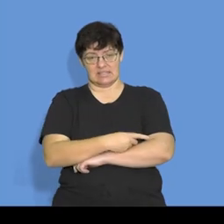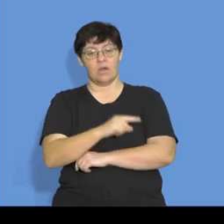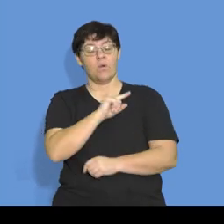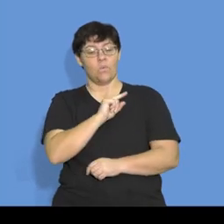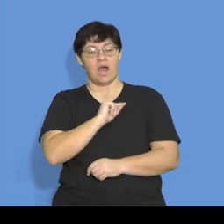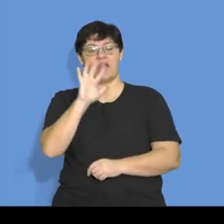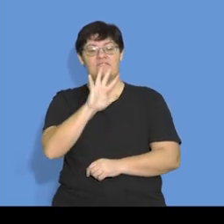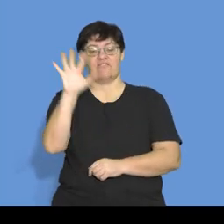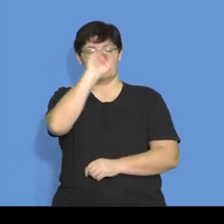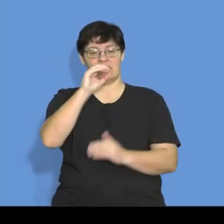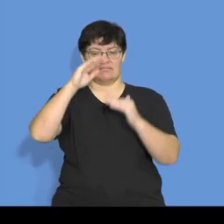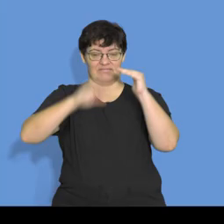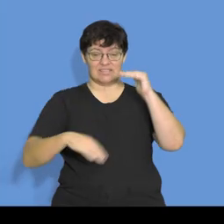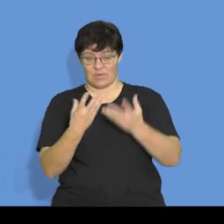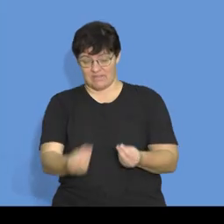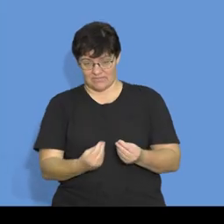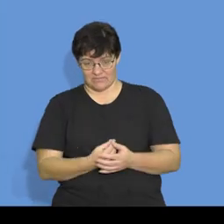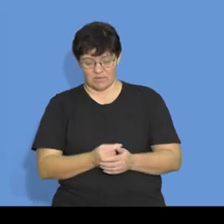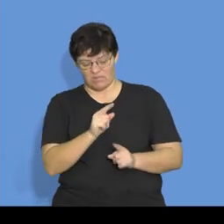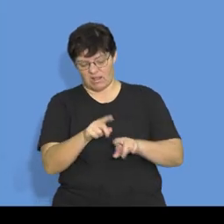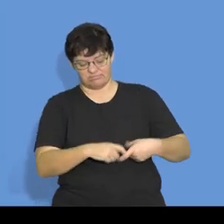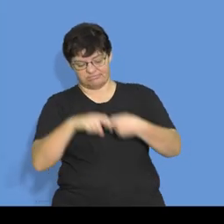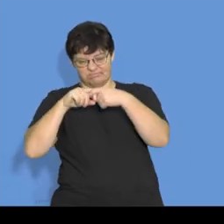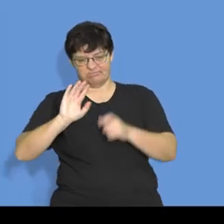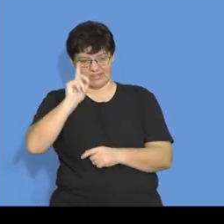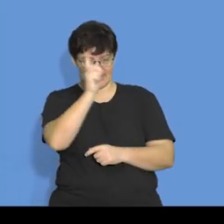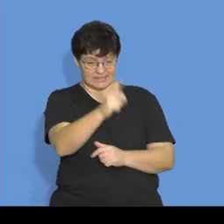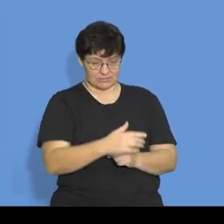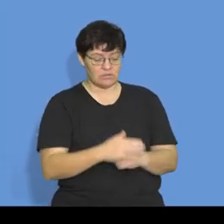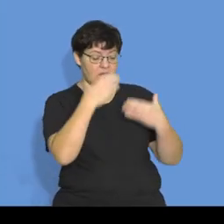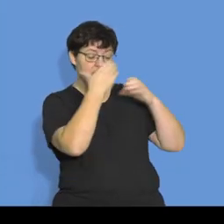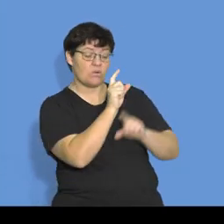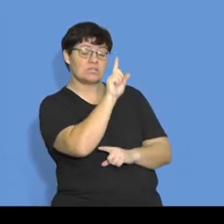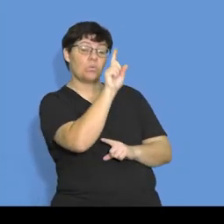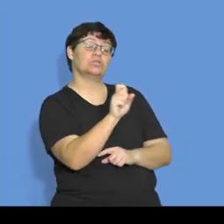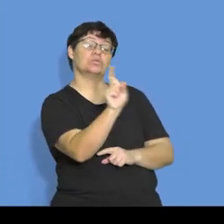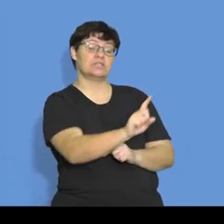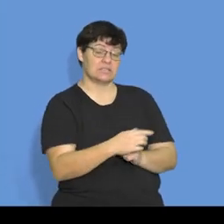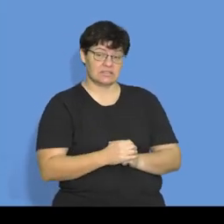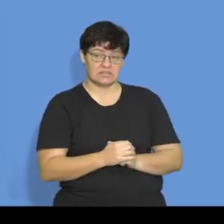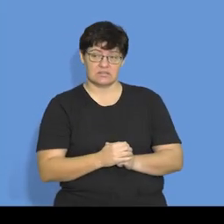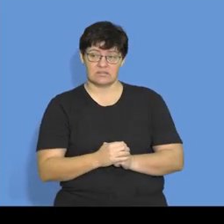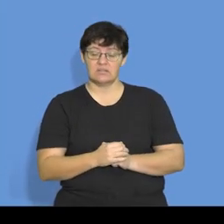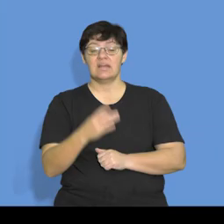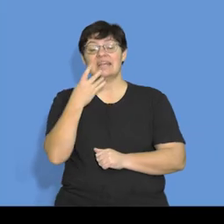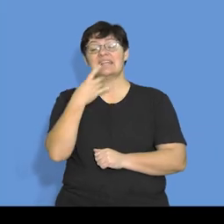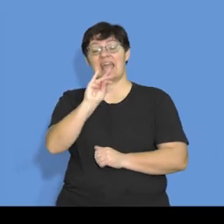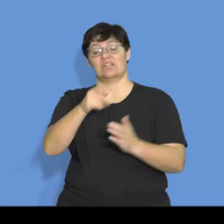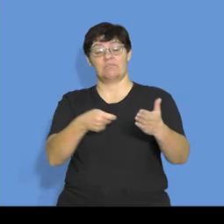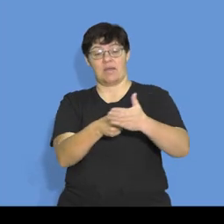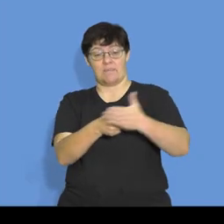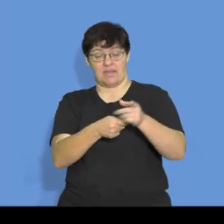a 5% discount. We'll come to you later. Right now, let's focus on the question at hand, which is the cash purchases.